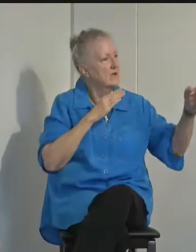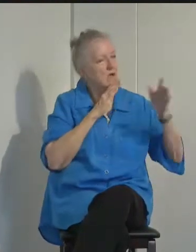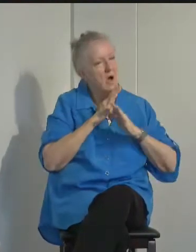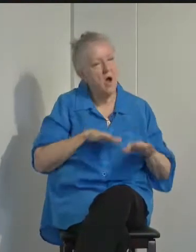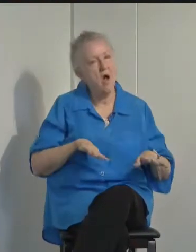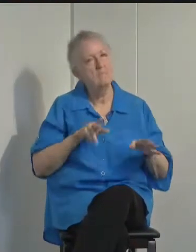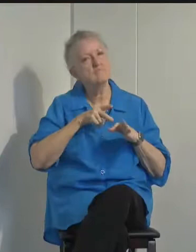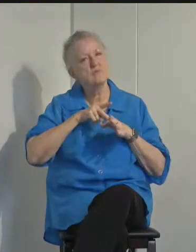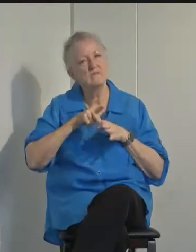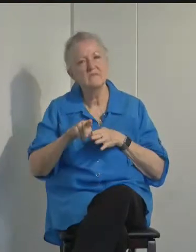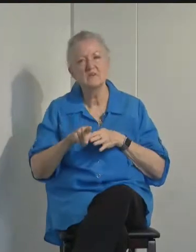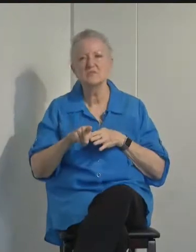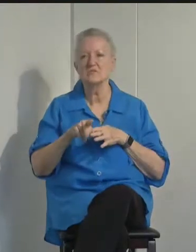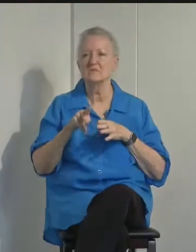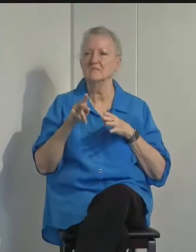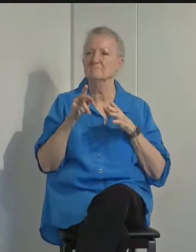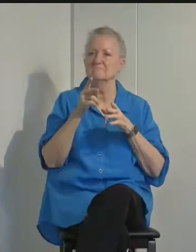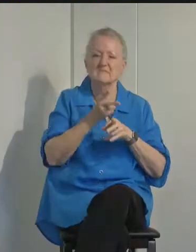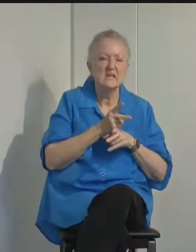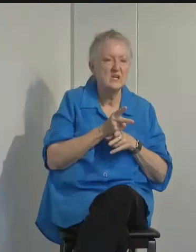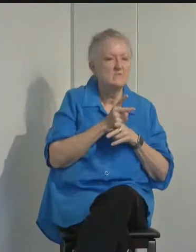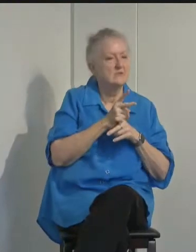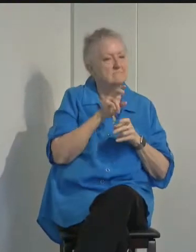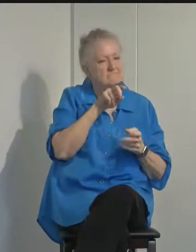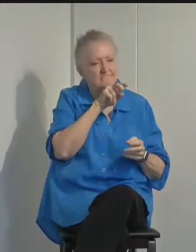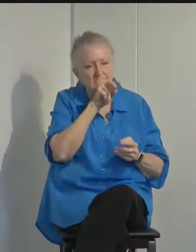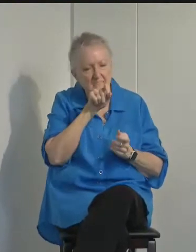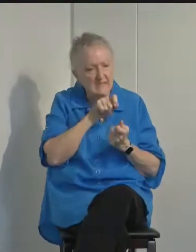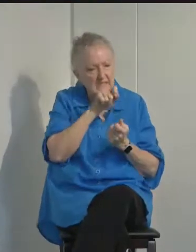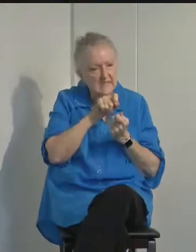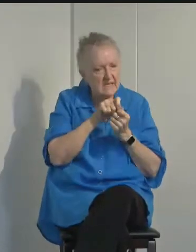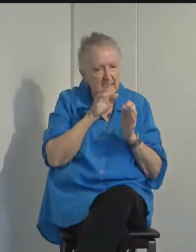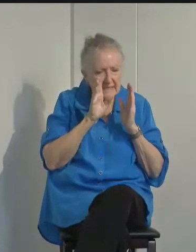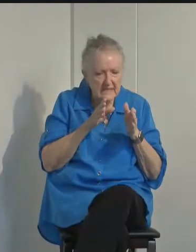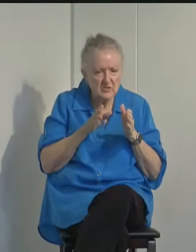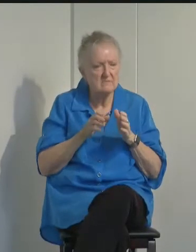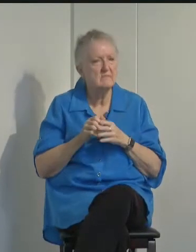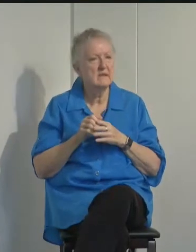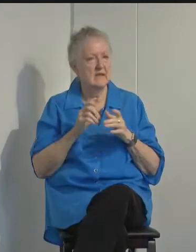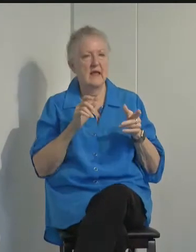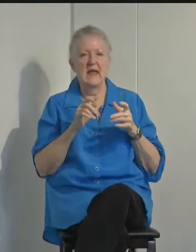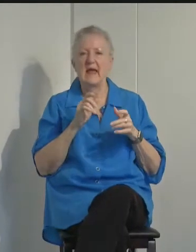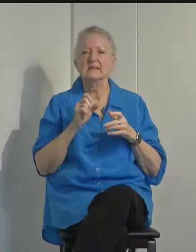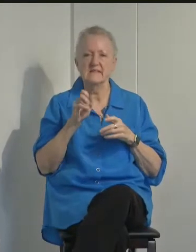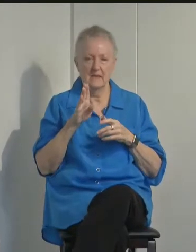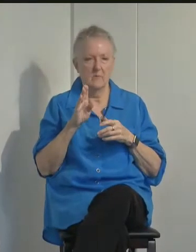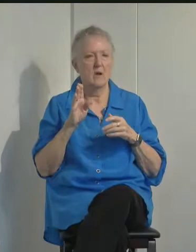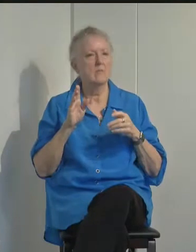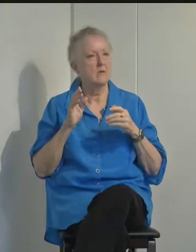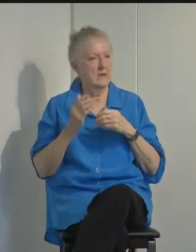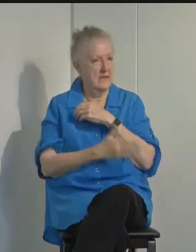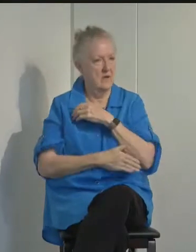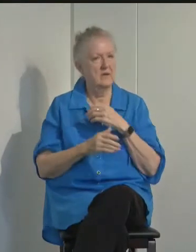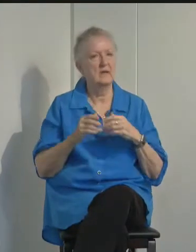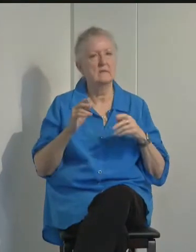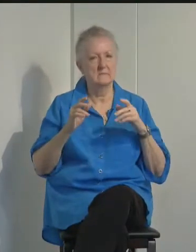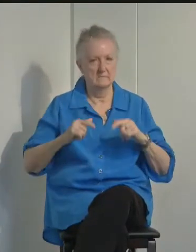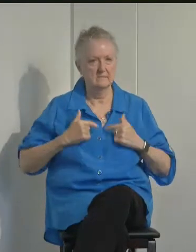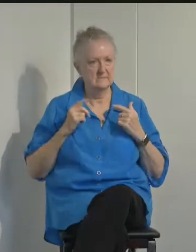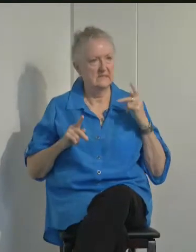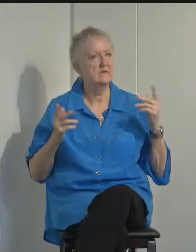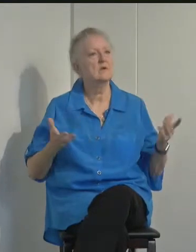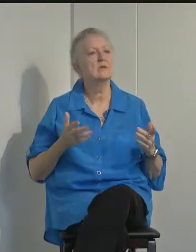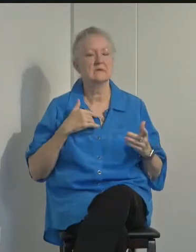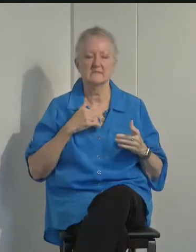professional diligence and your attention to detail, and the Santa Barbara County residents are very fortunate to have benefited from Dr. Anzorg's public health